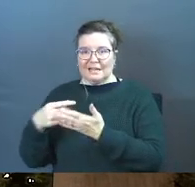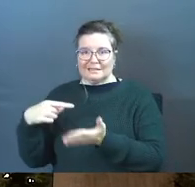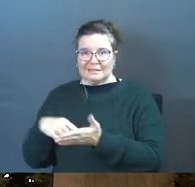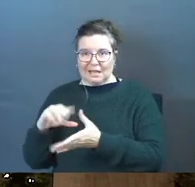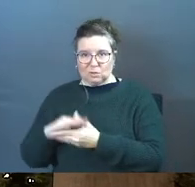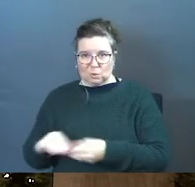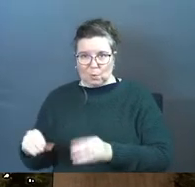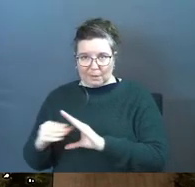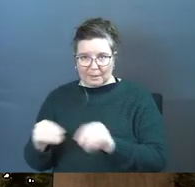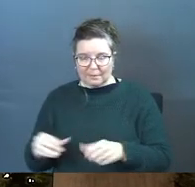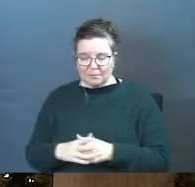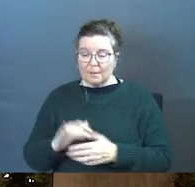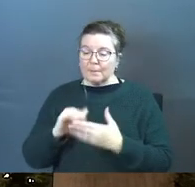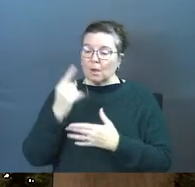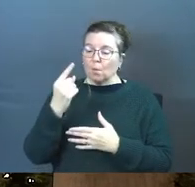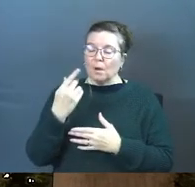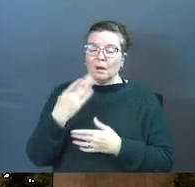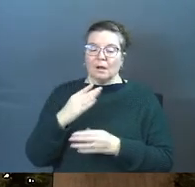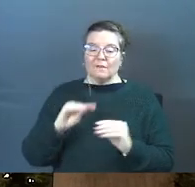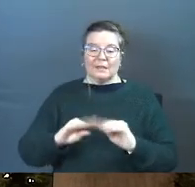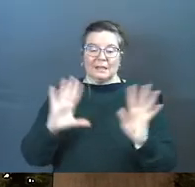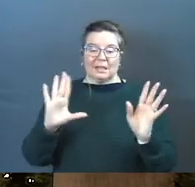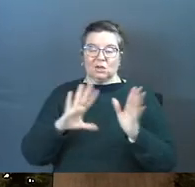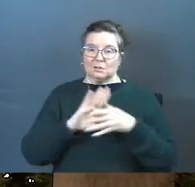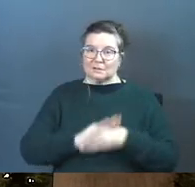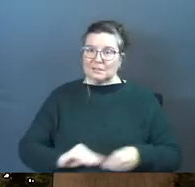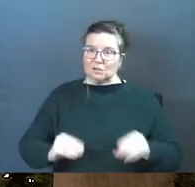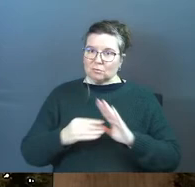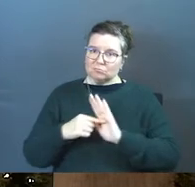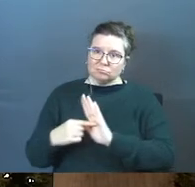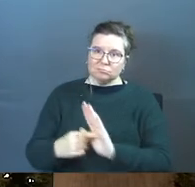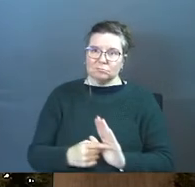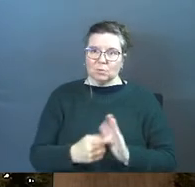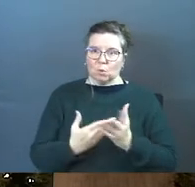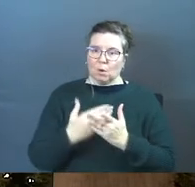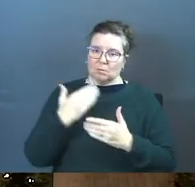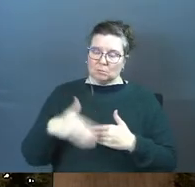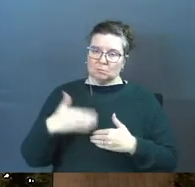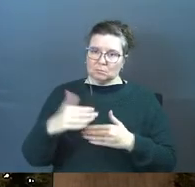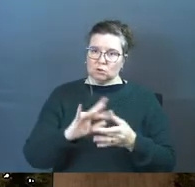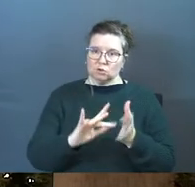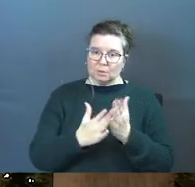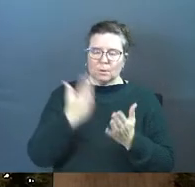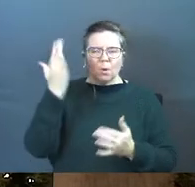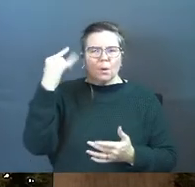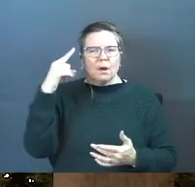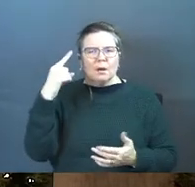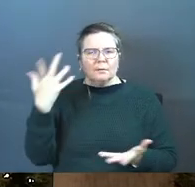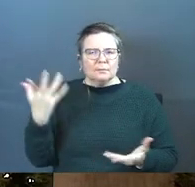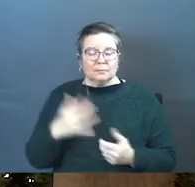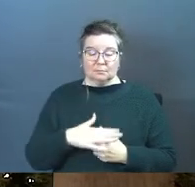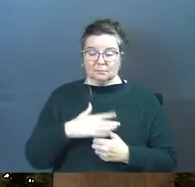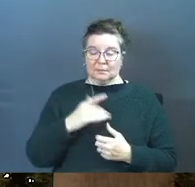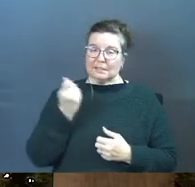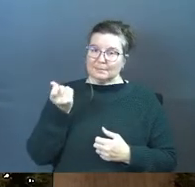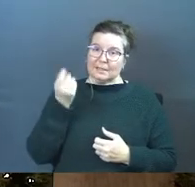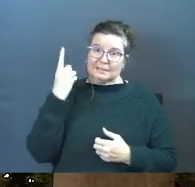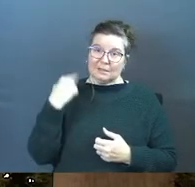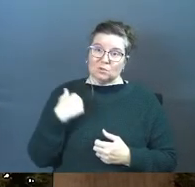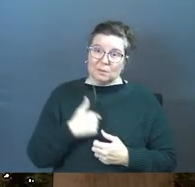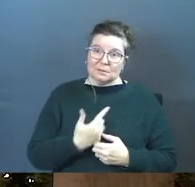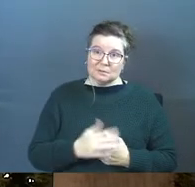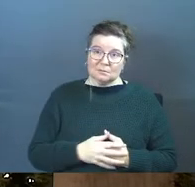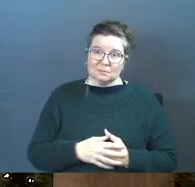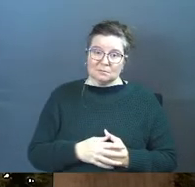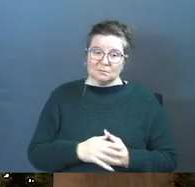debt story. But that's one of the clearest illustrations that's all throughout Scripture. Why? Because it makes sense to